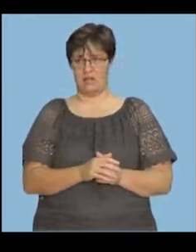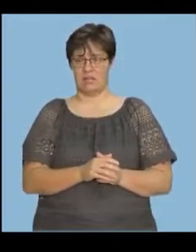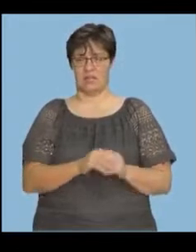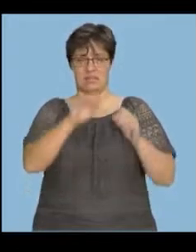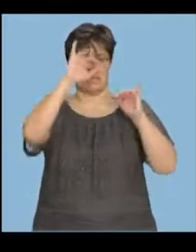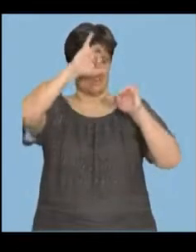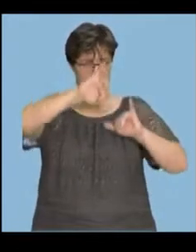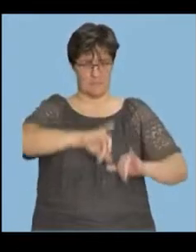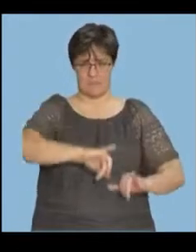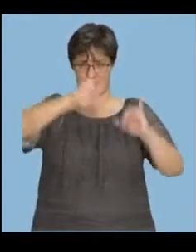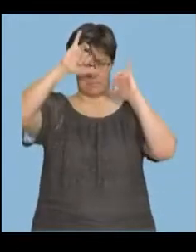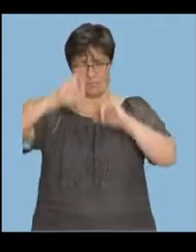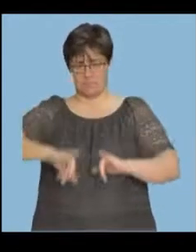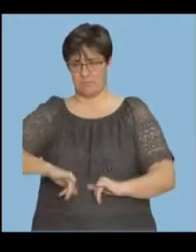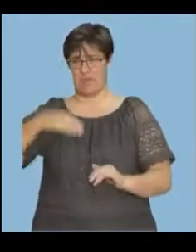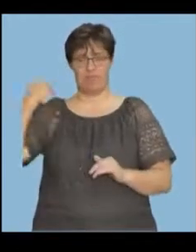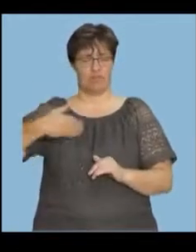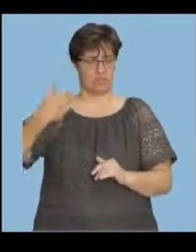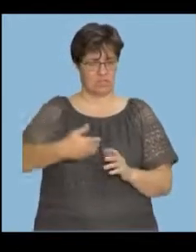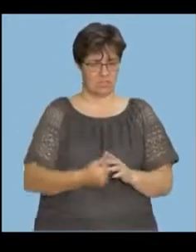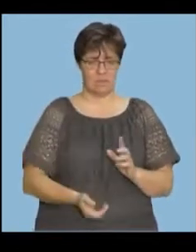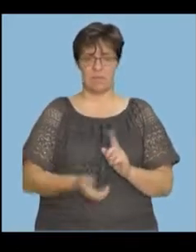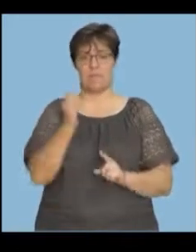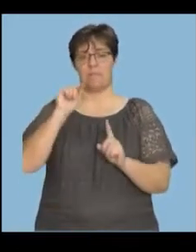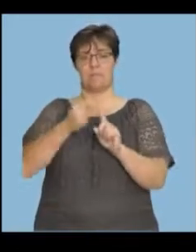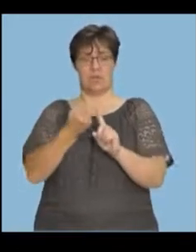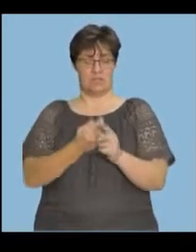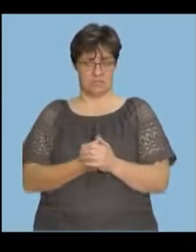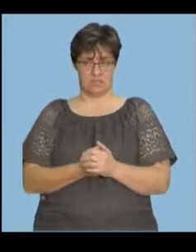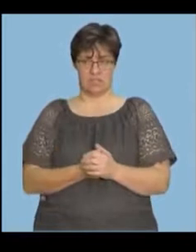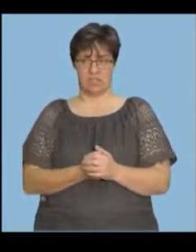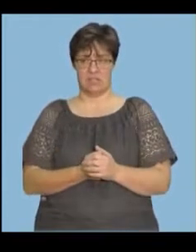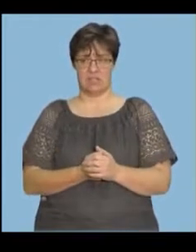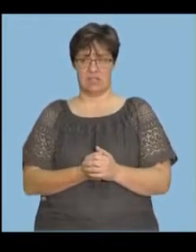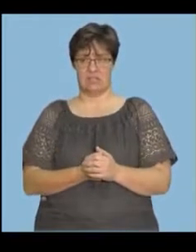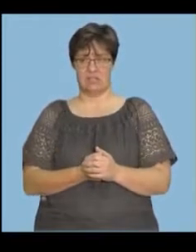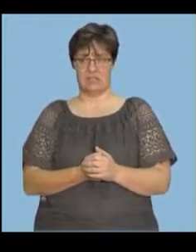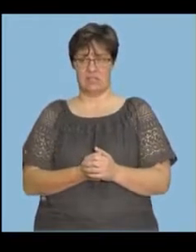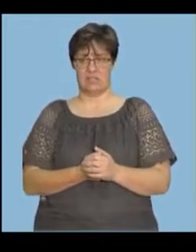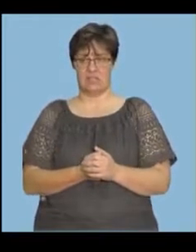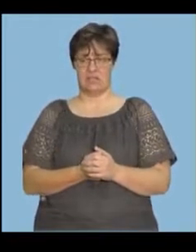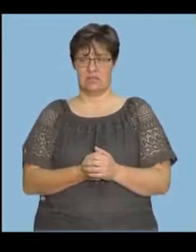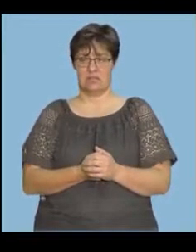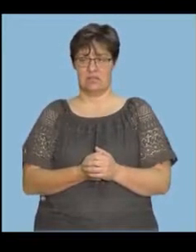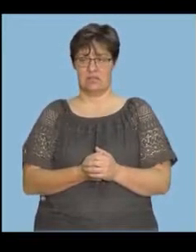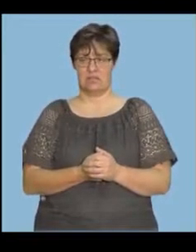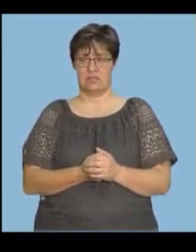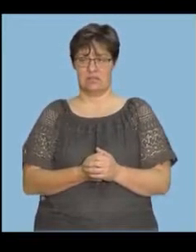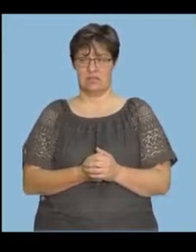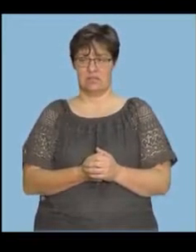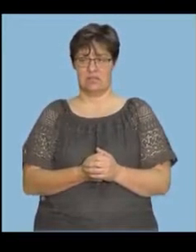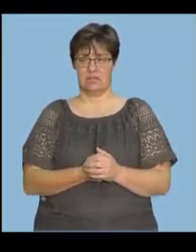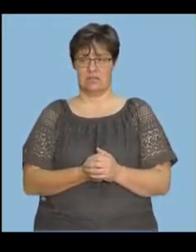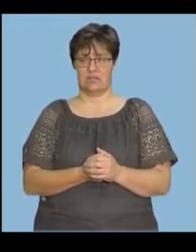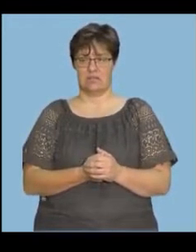with that. Those are the frequency. We find the midpoint for that. One midpoint for